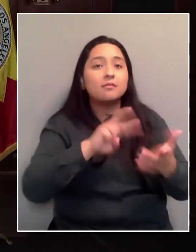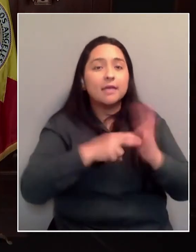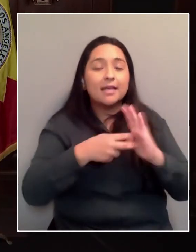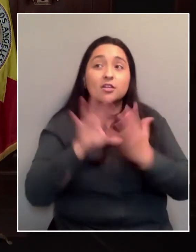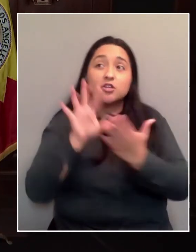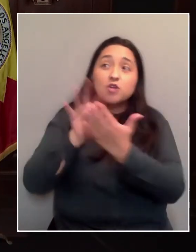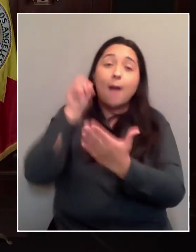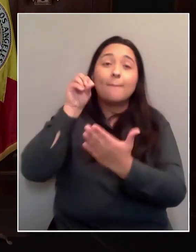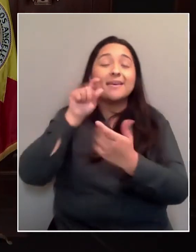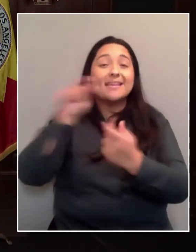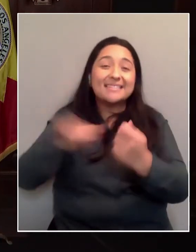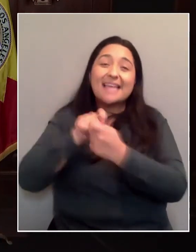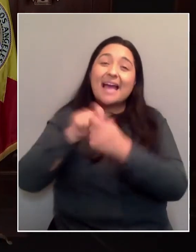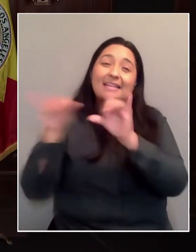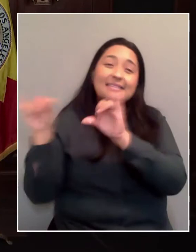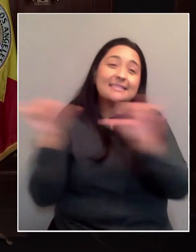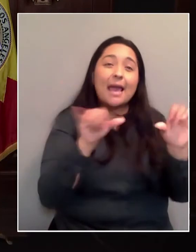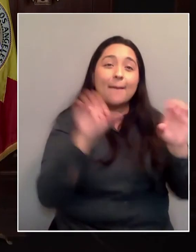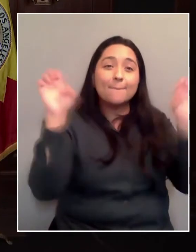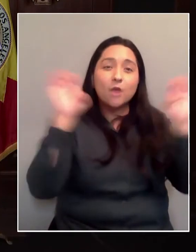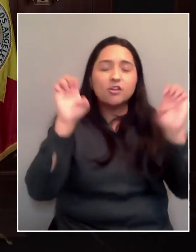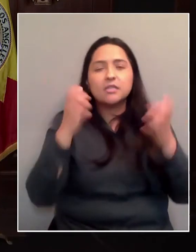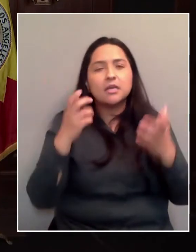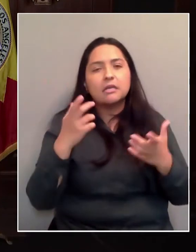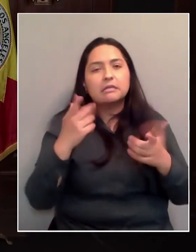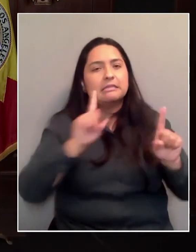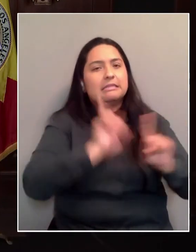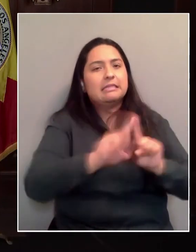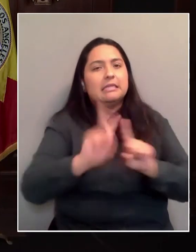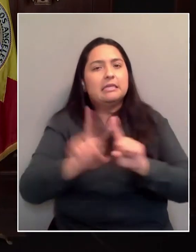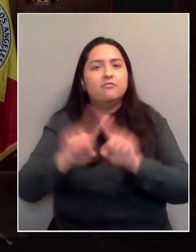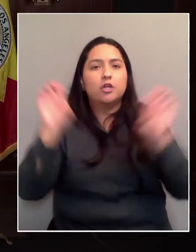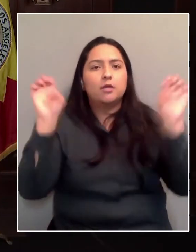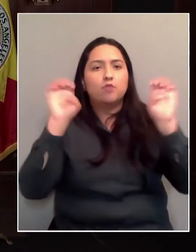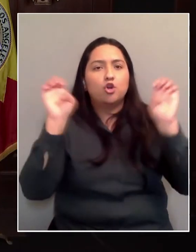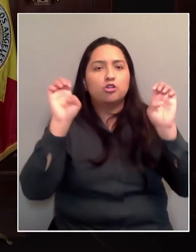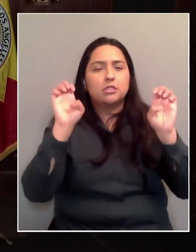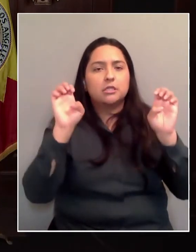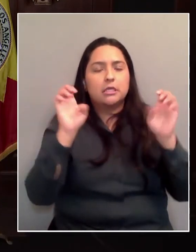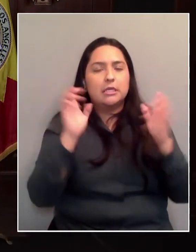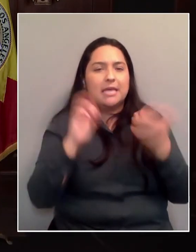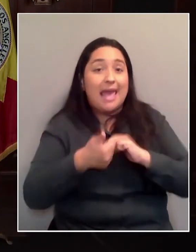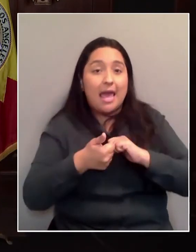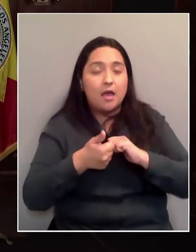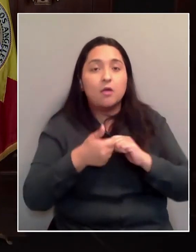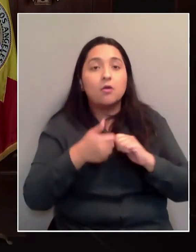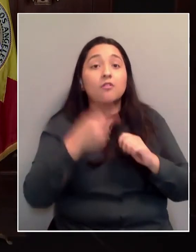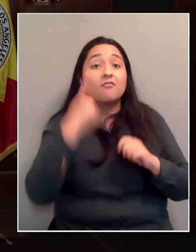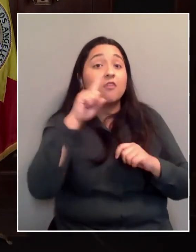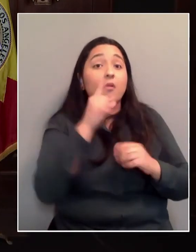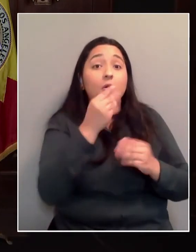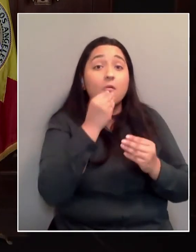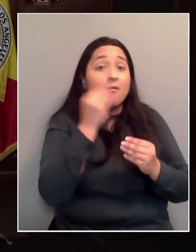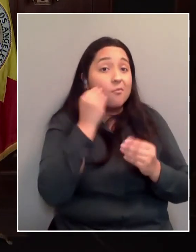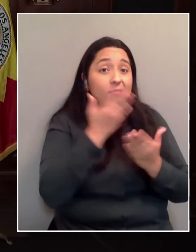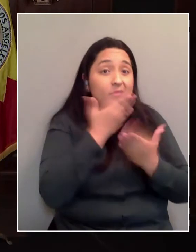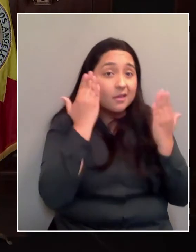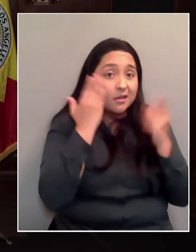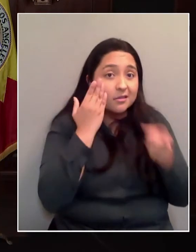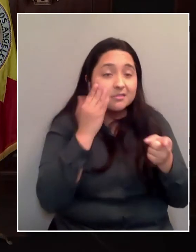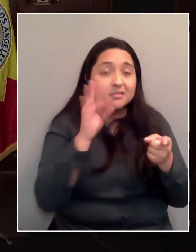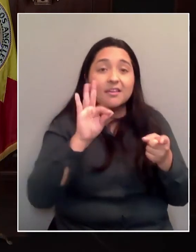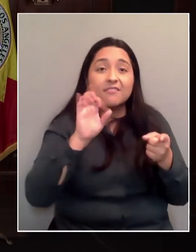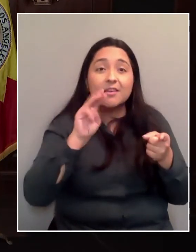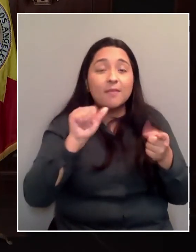emergency. Each one is different. And homelessness, if we're serious about it. What FEMA does is it takes care of people before